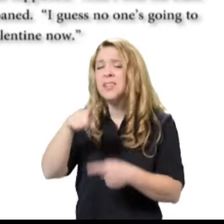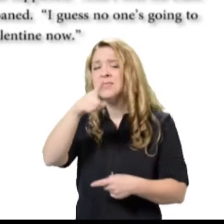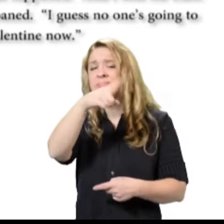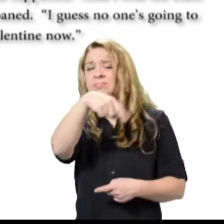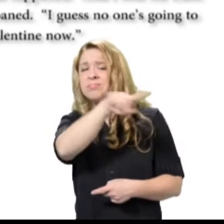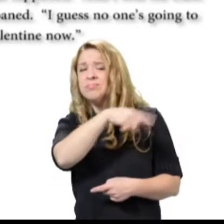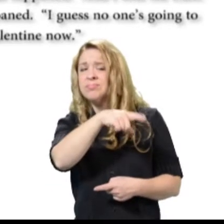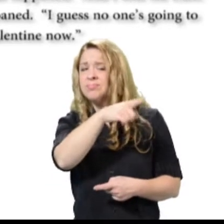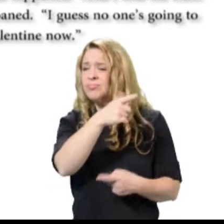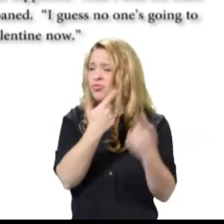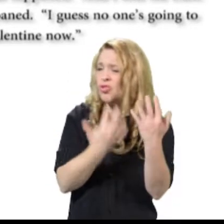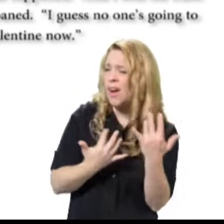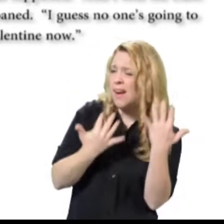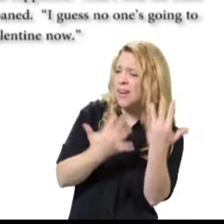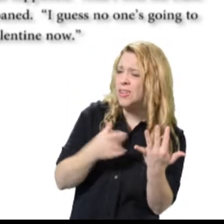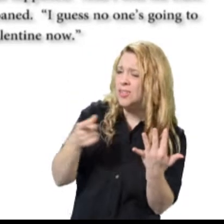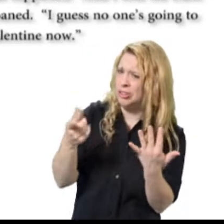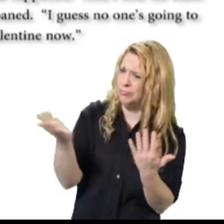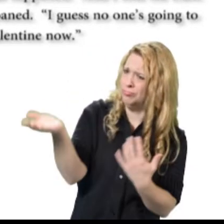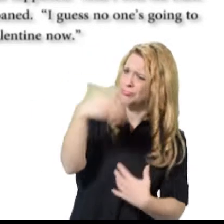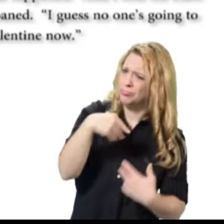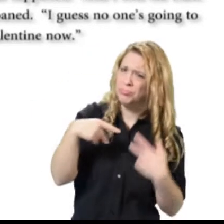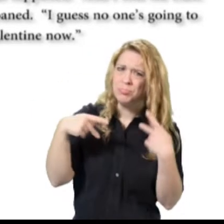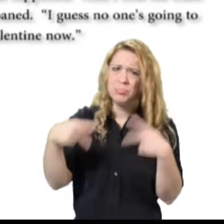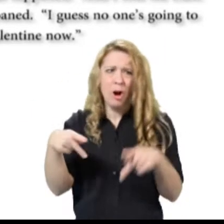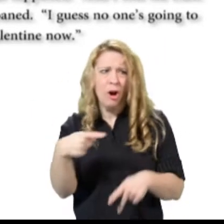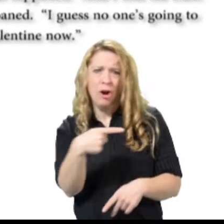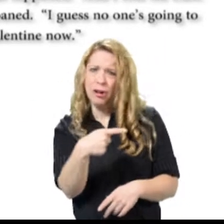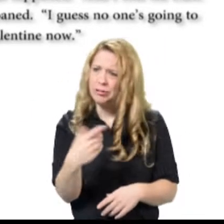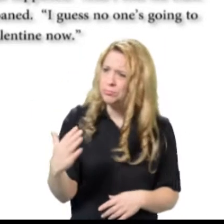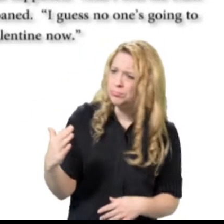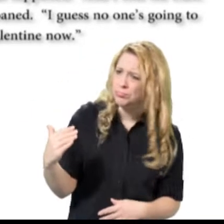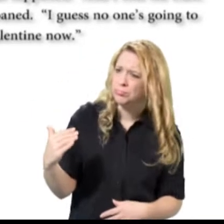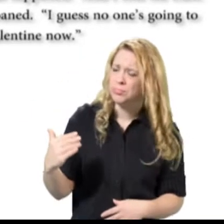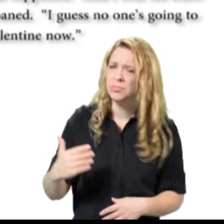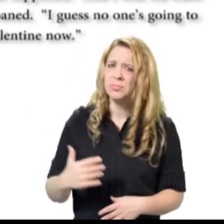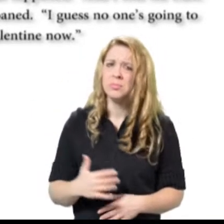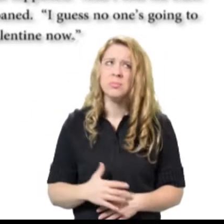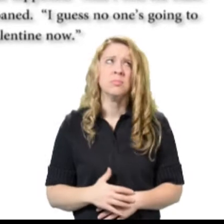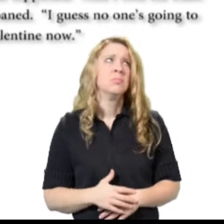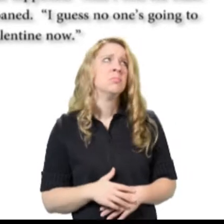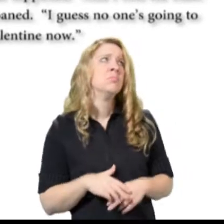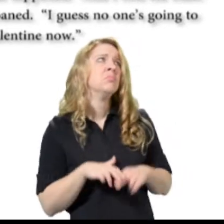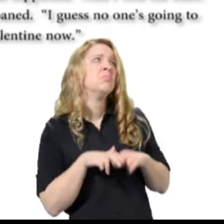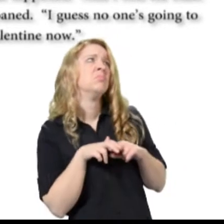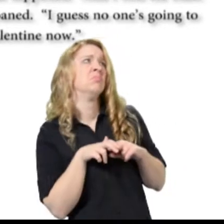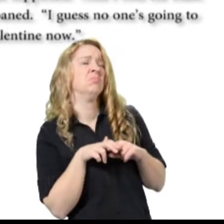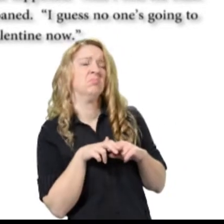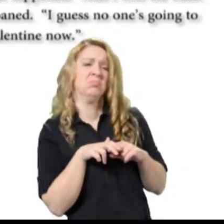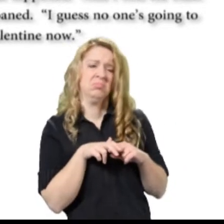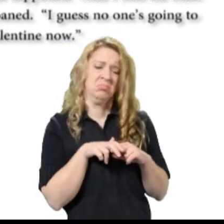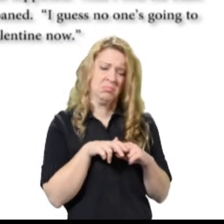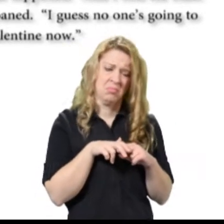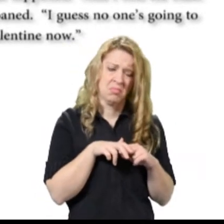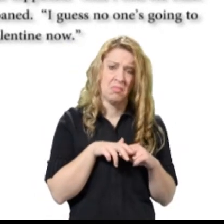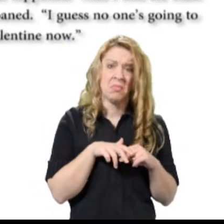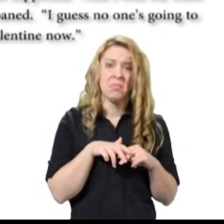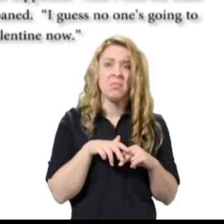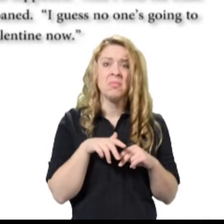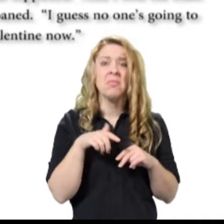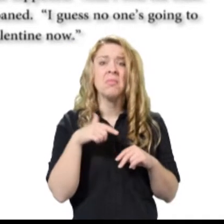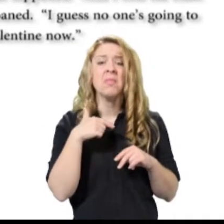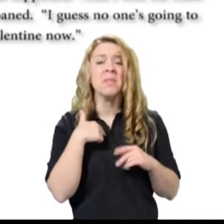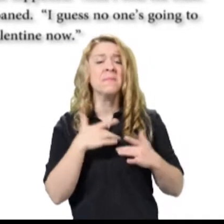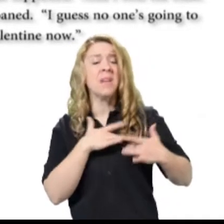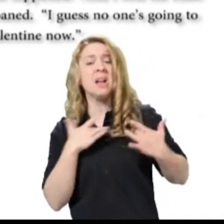the party without you. I don't belong at the party, replied Franklin. Franklin, I don't have any Valentines to